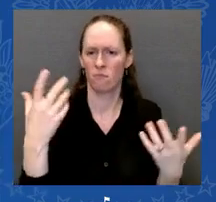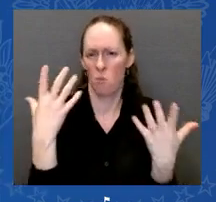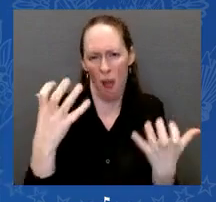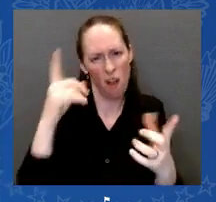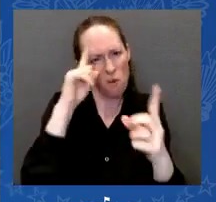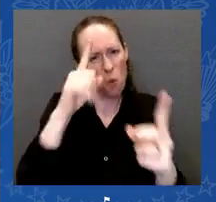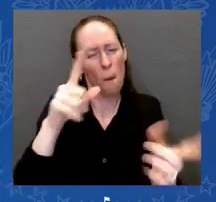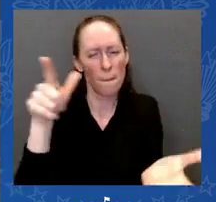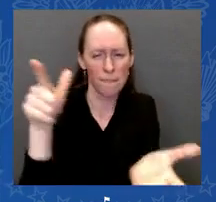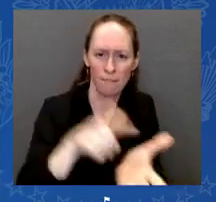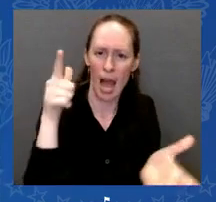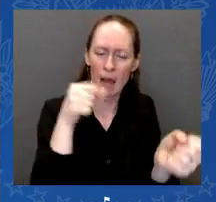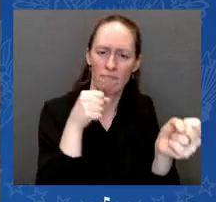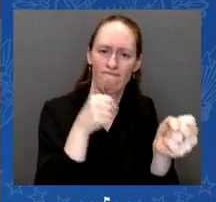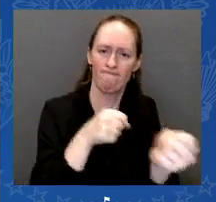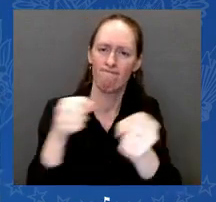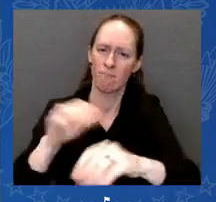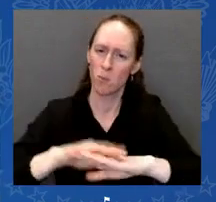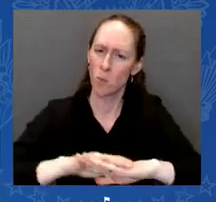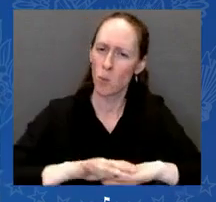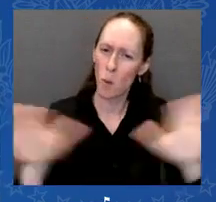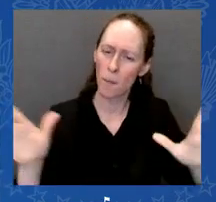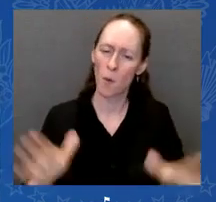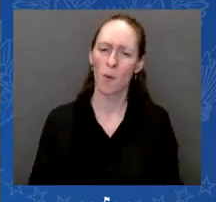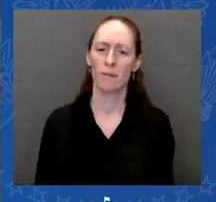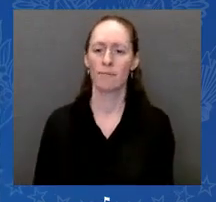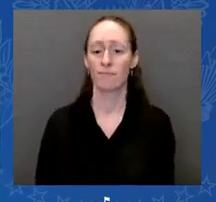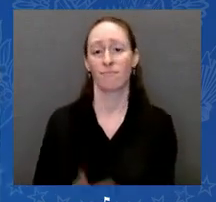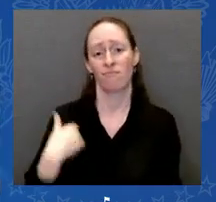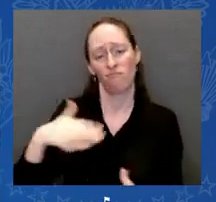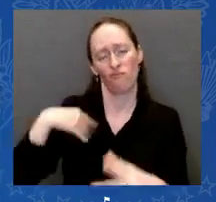introduce President Joe Biden, our gun safety champion.